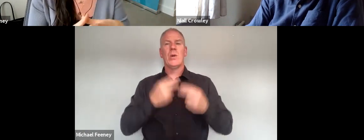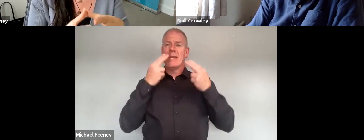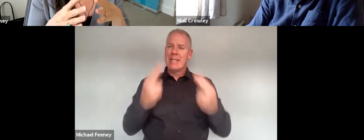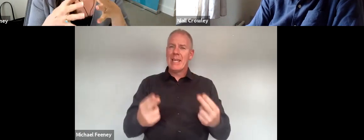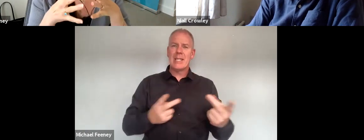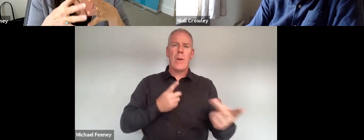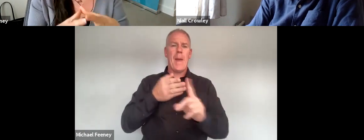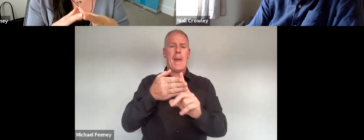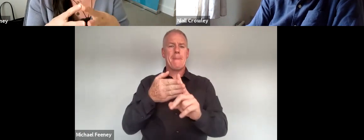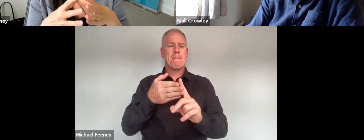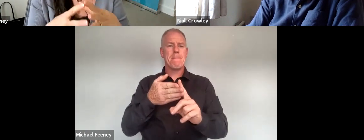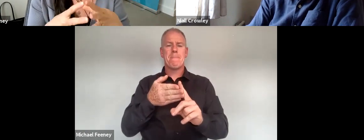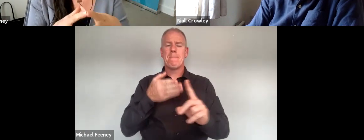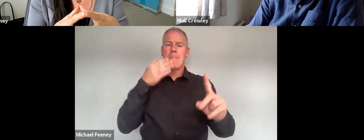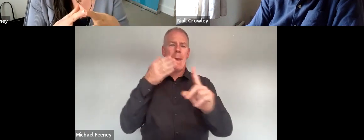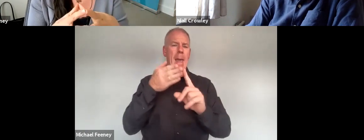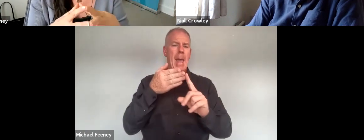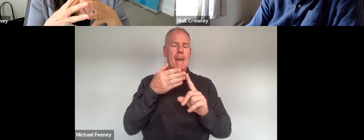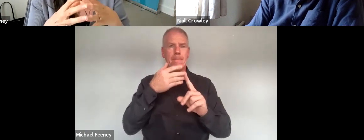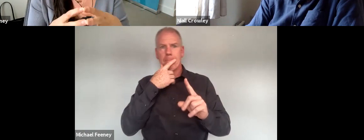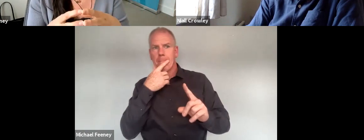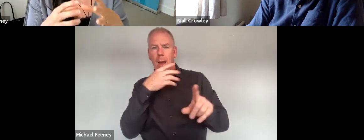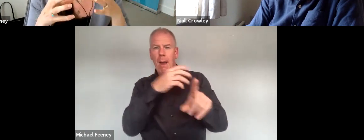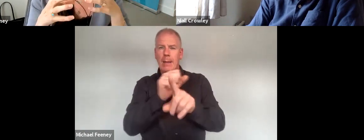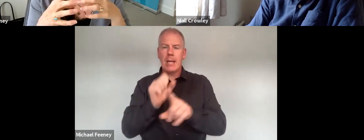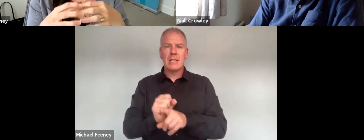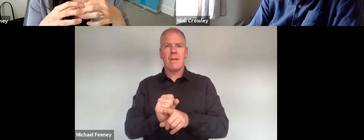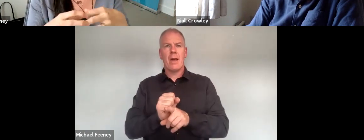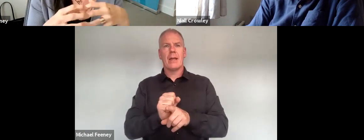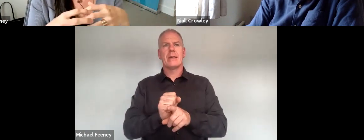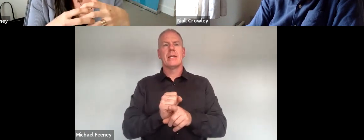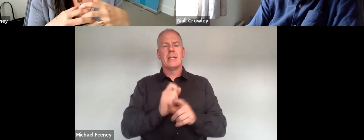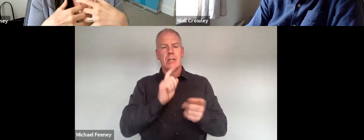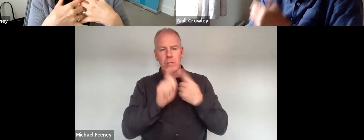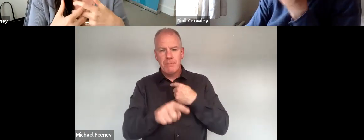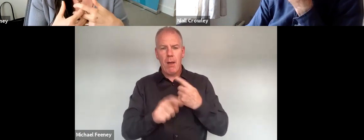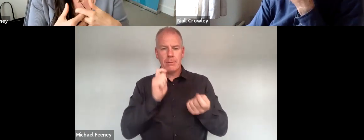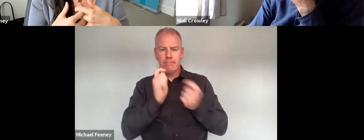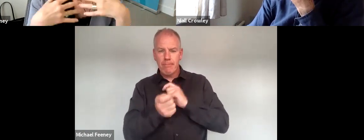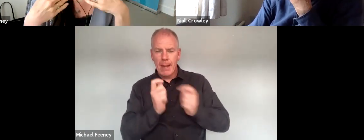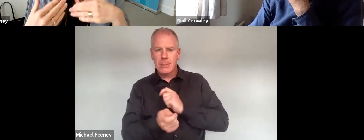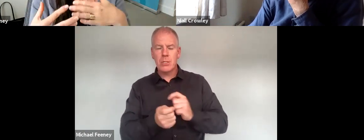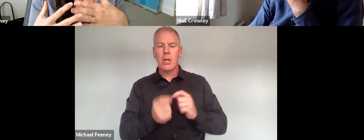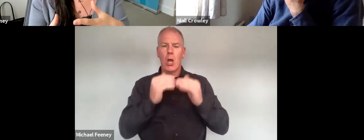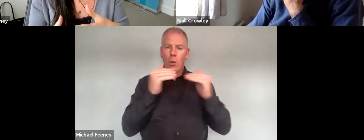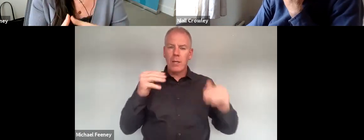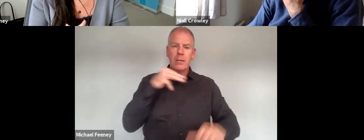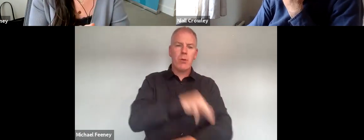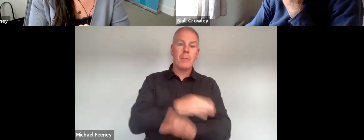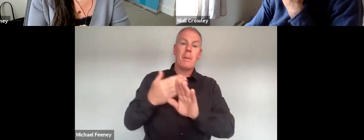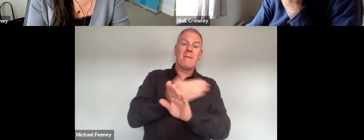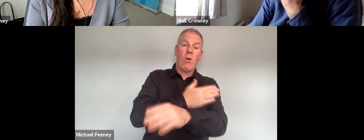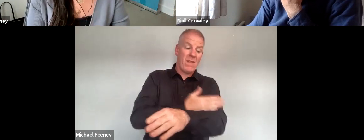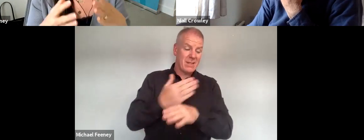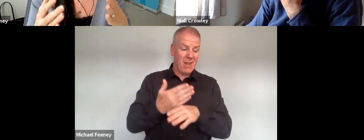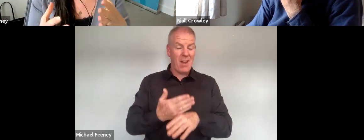working towards is this model which seeks to identify mitigate and respond to equality issues before they arise and before that damage is